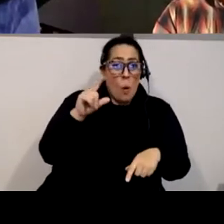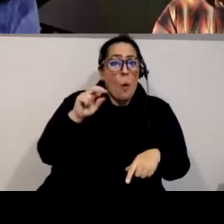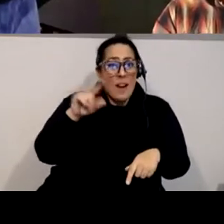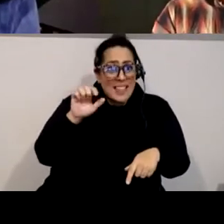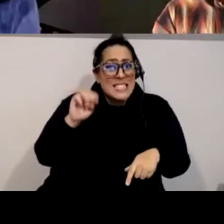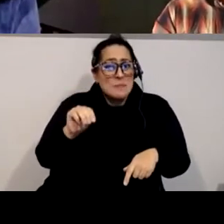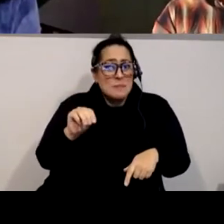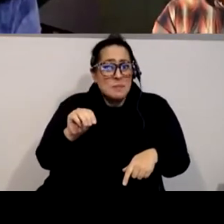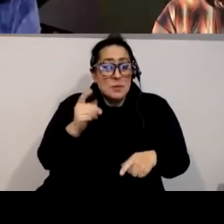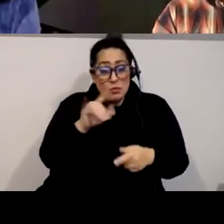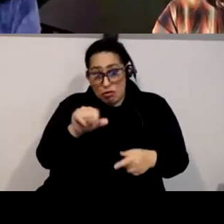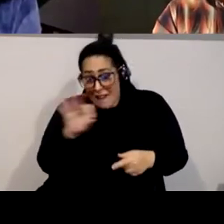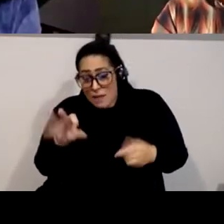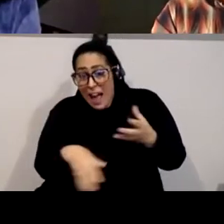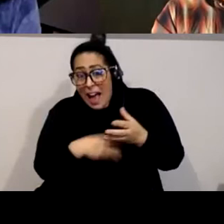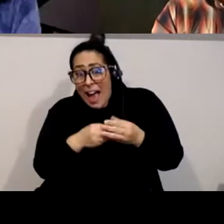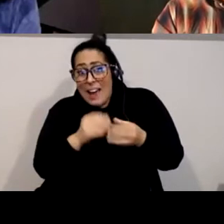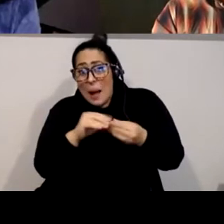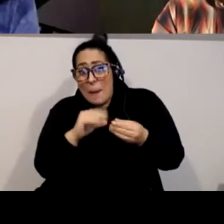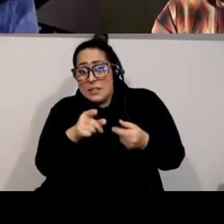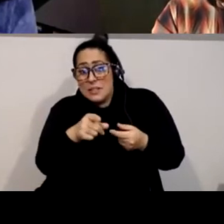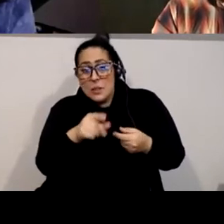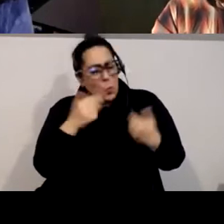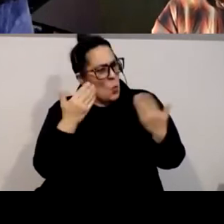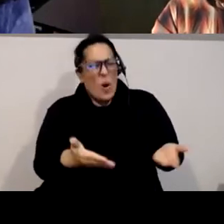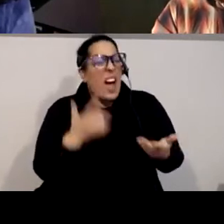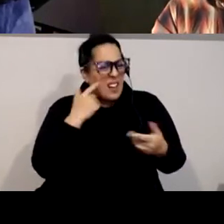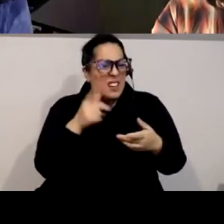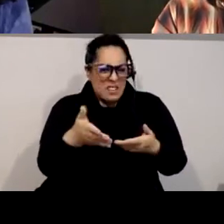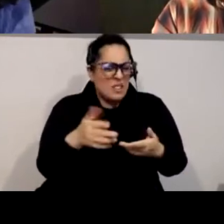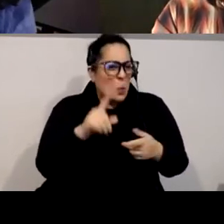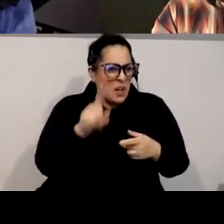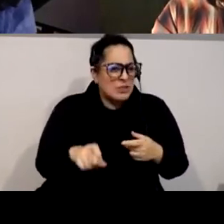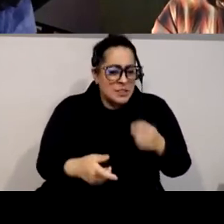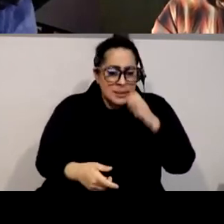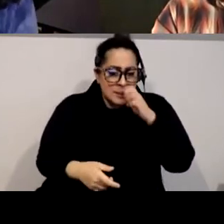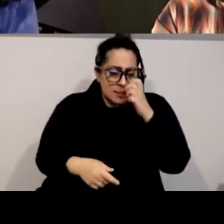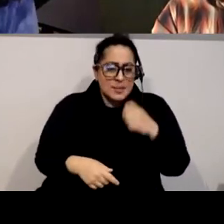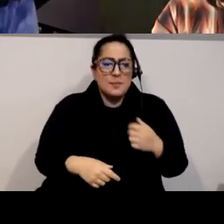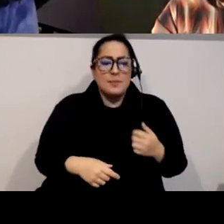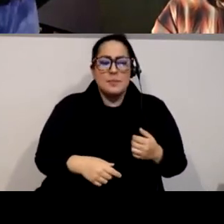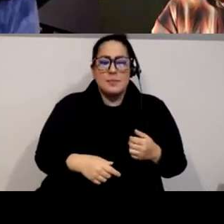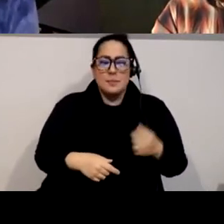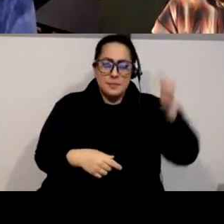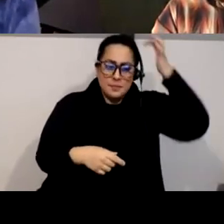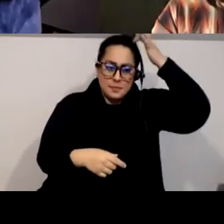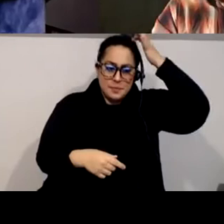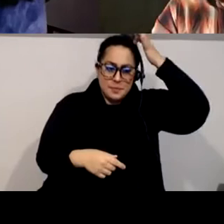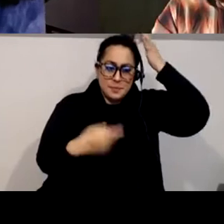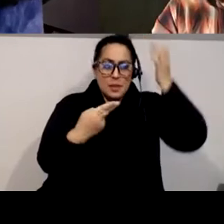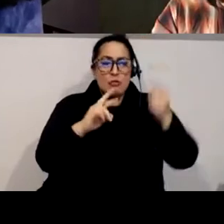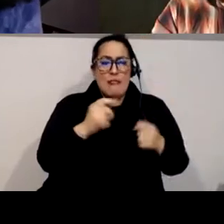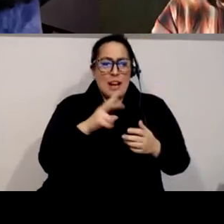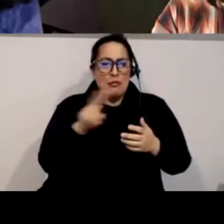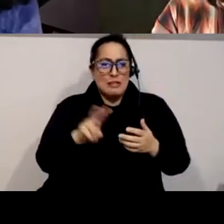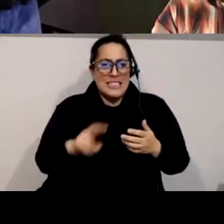before we go to the next question no go ahead go on to the next question okay so um now there's a question interesting this is an